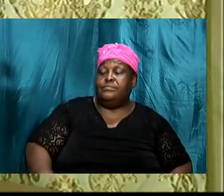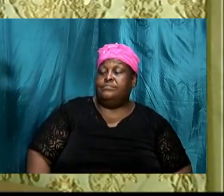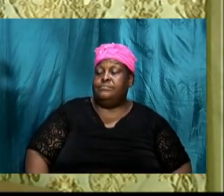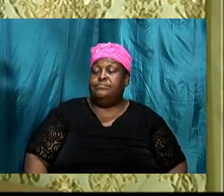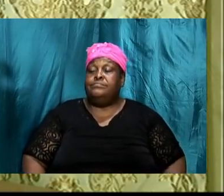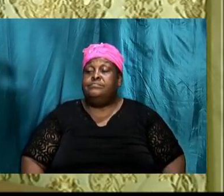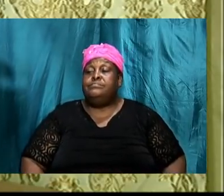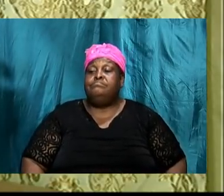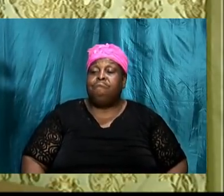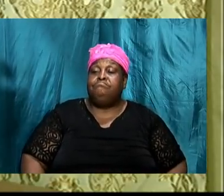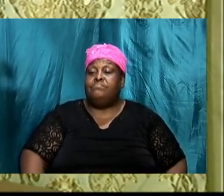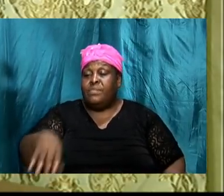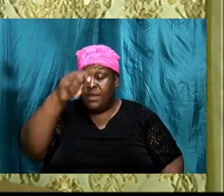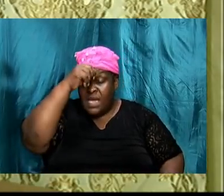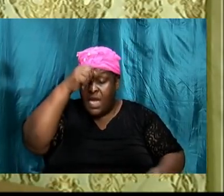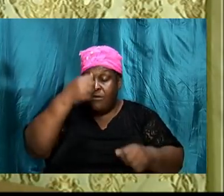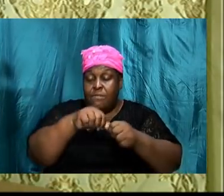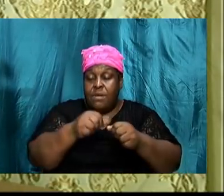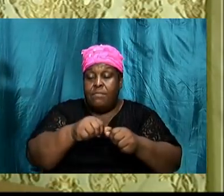I remember when I